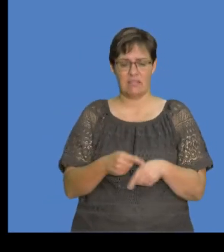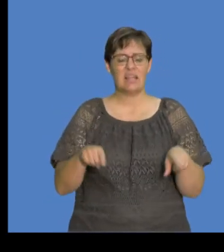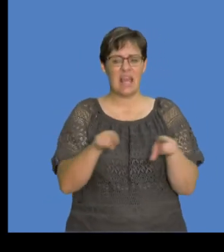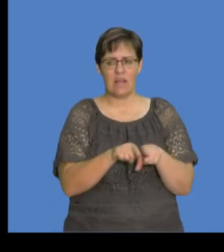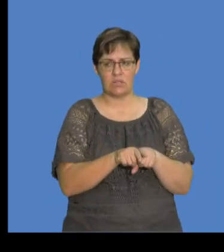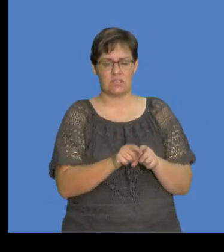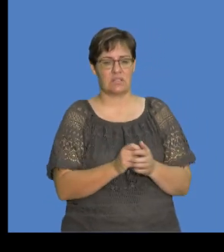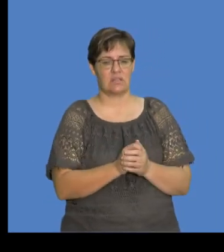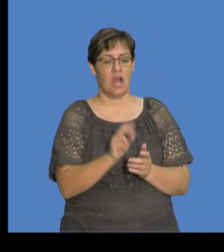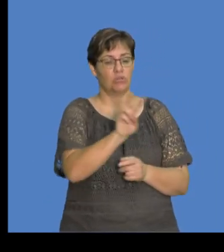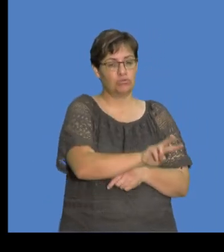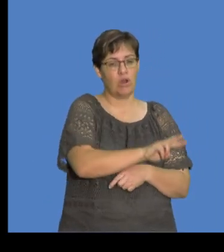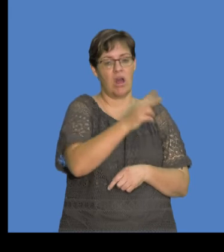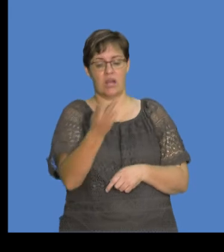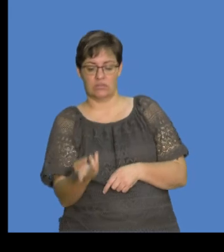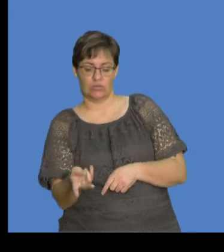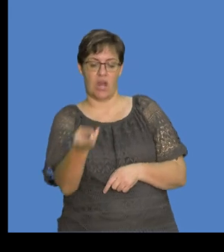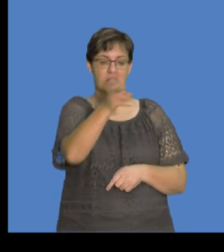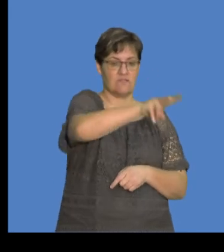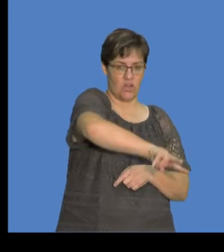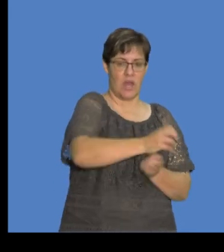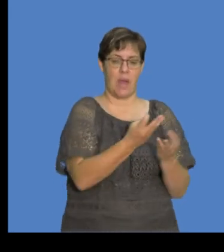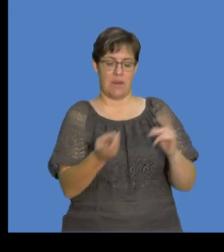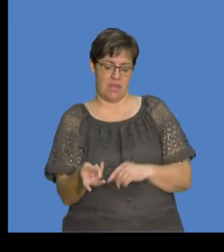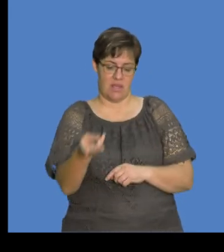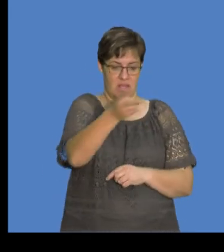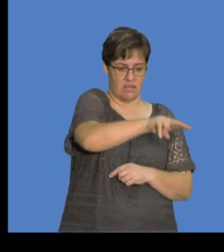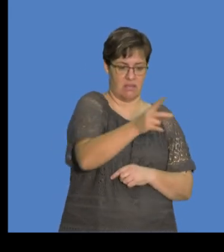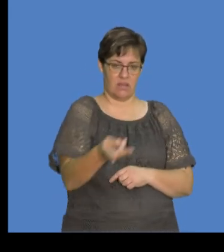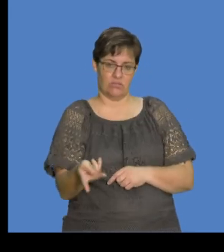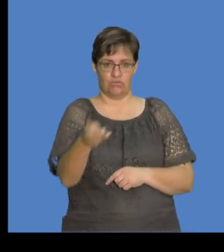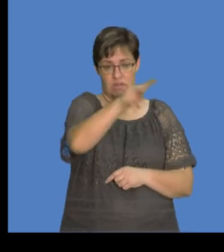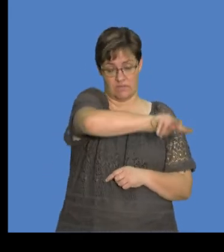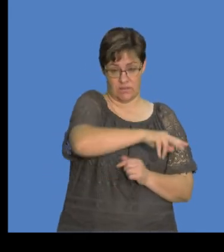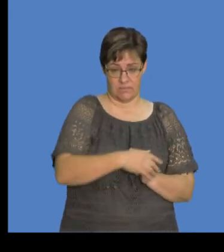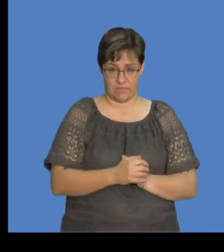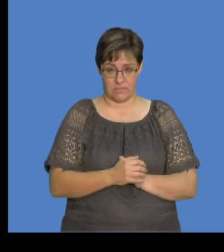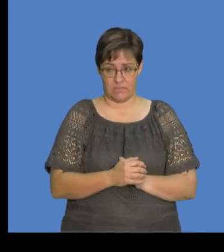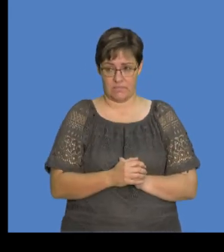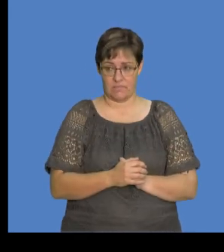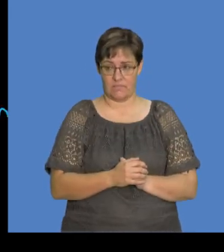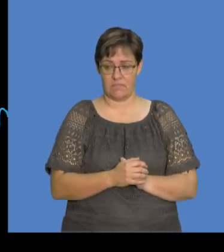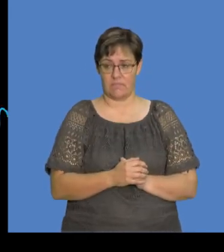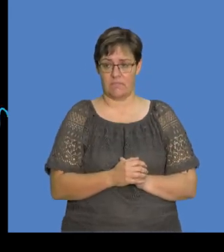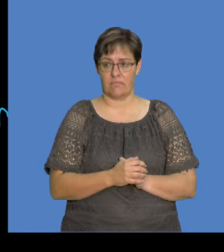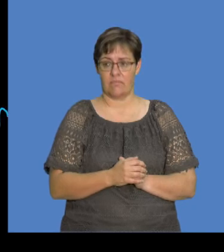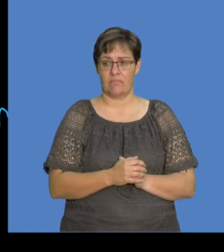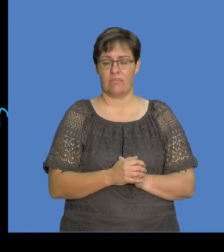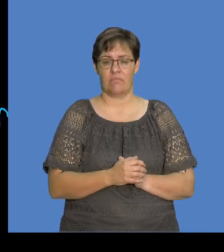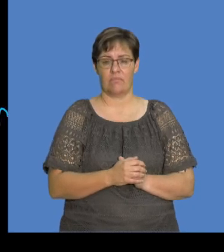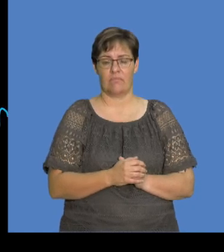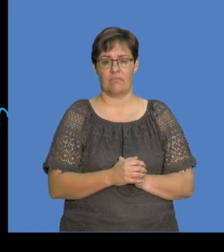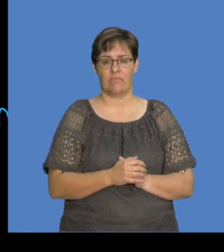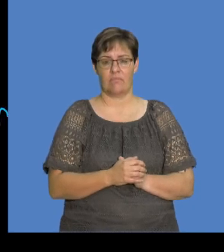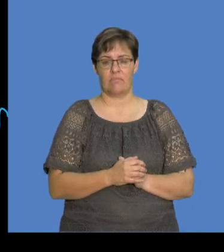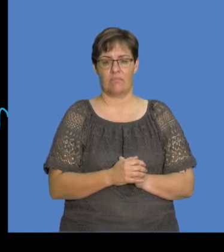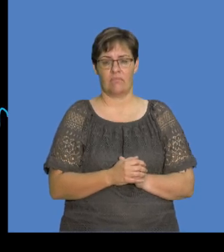for